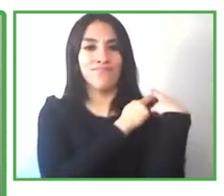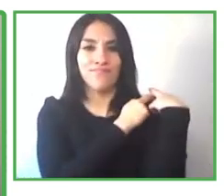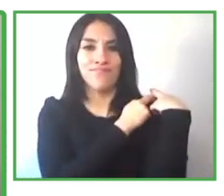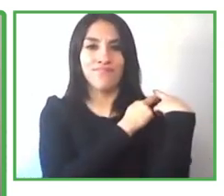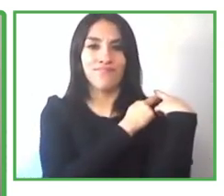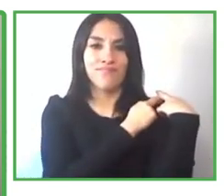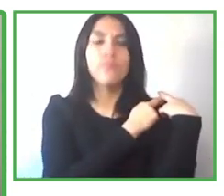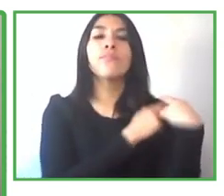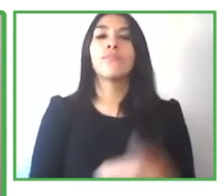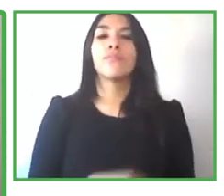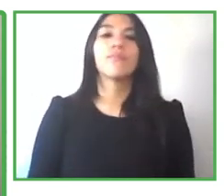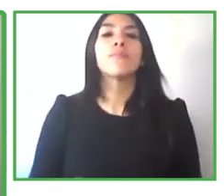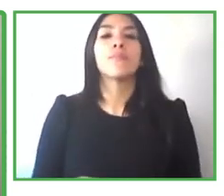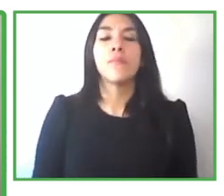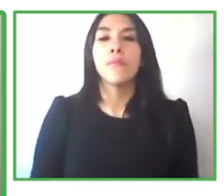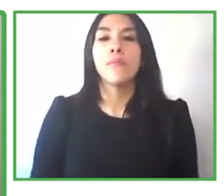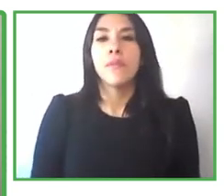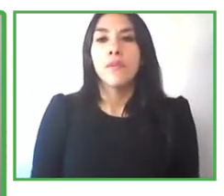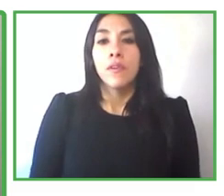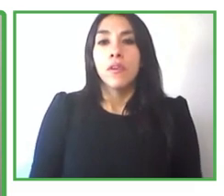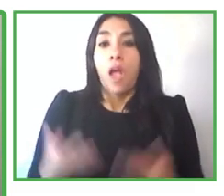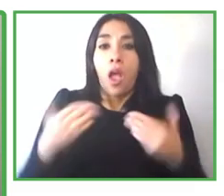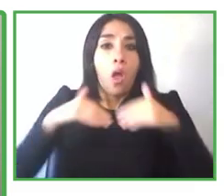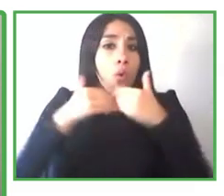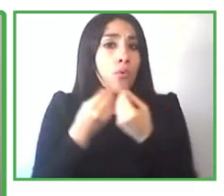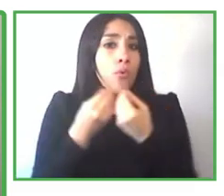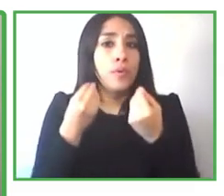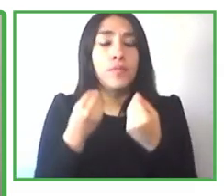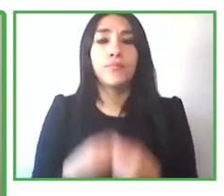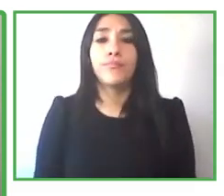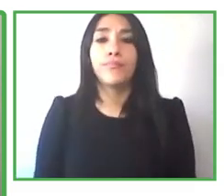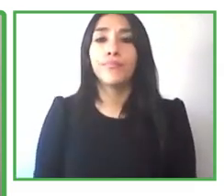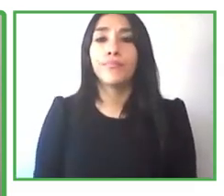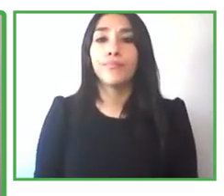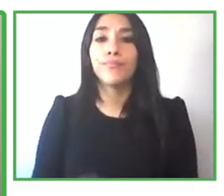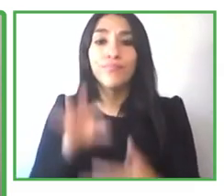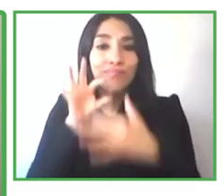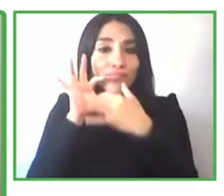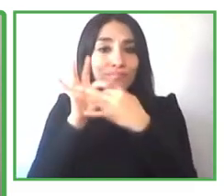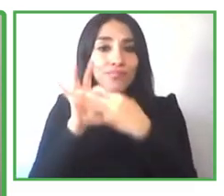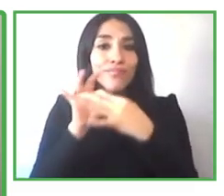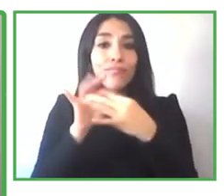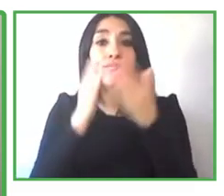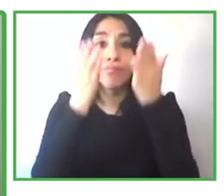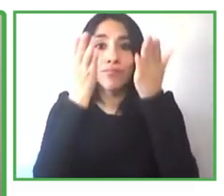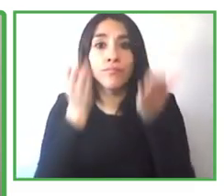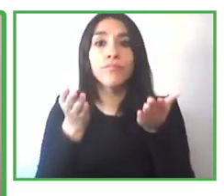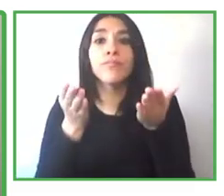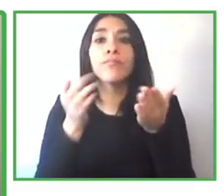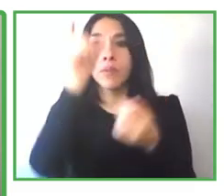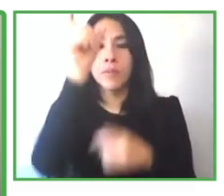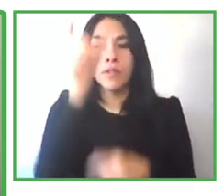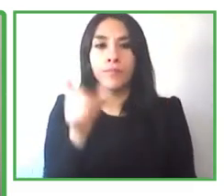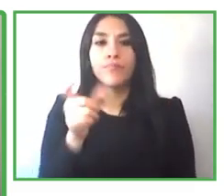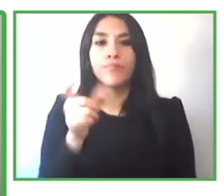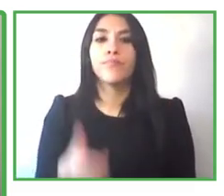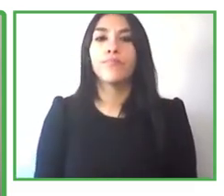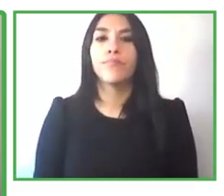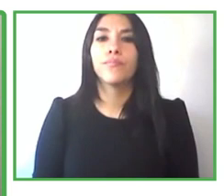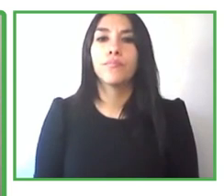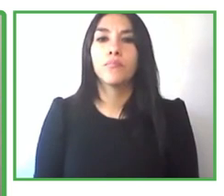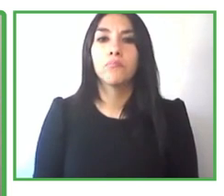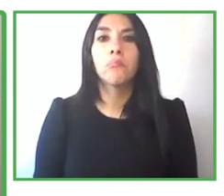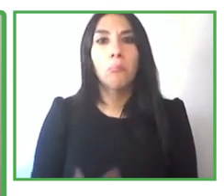that's fantastic steven and you know can i just ask you then how do you think that you have